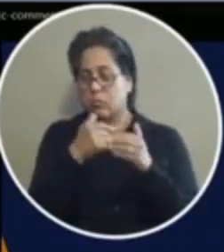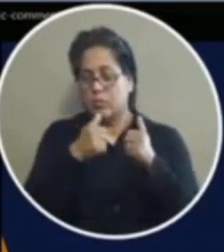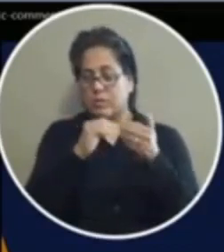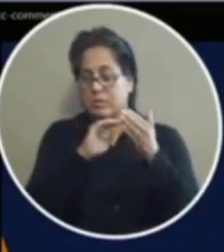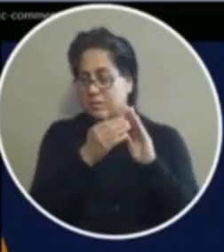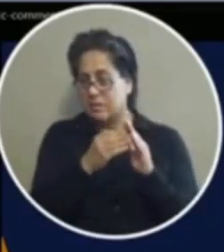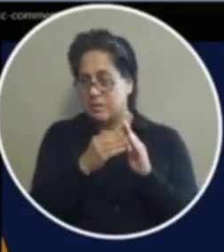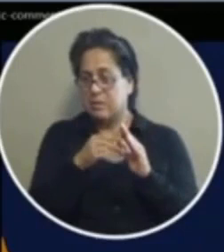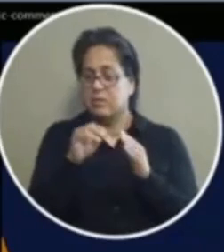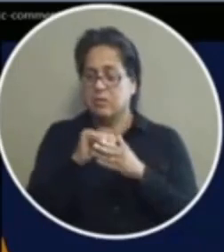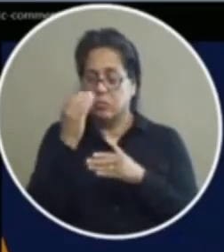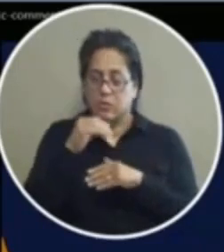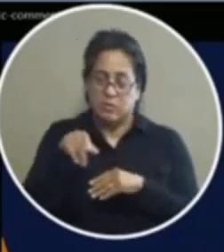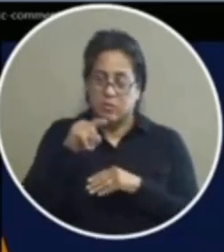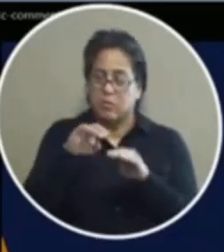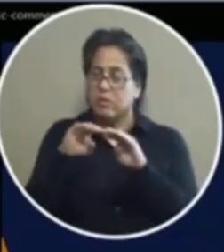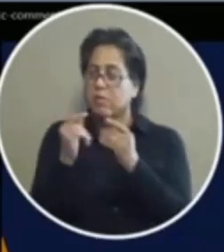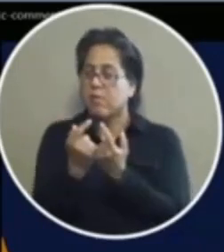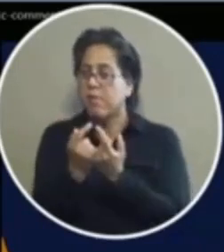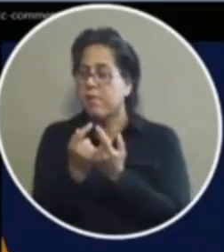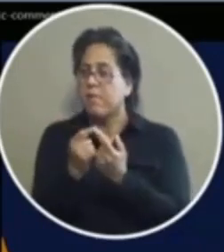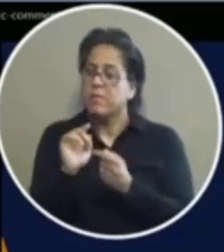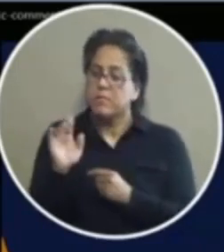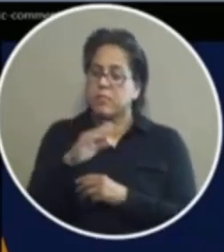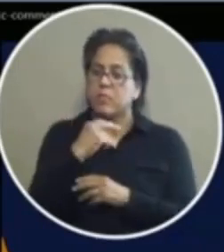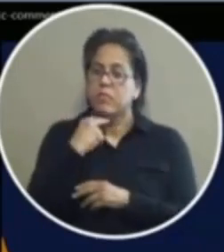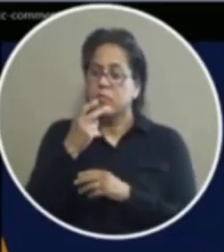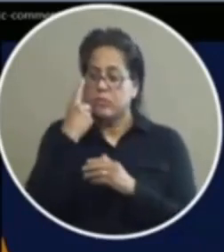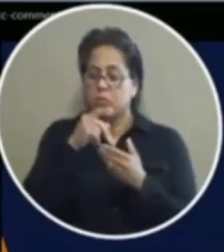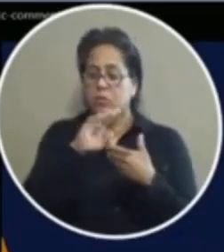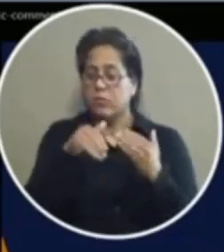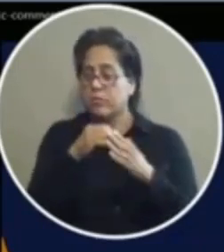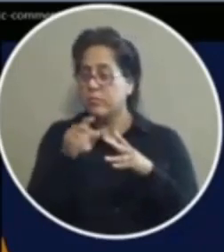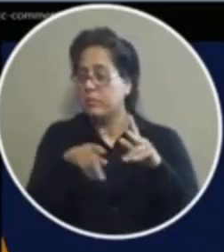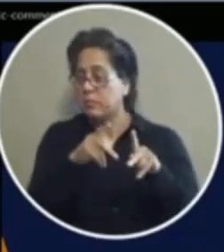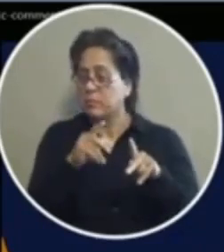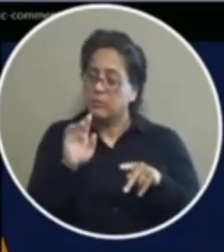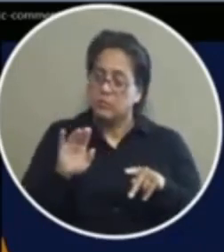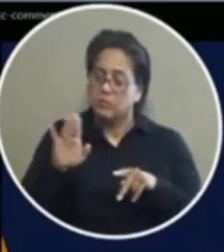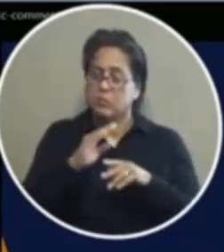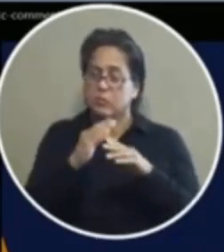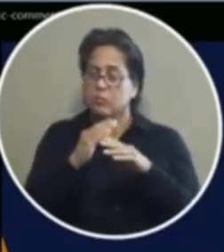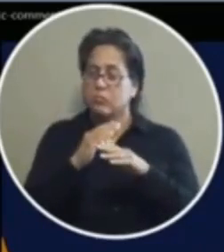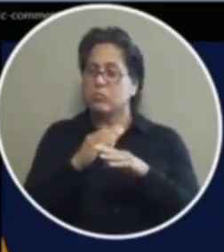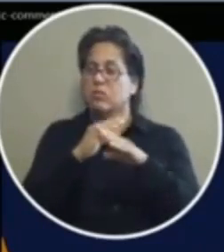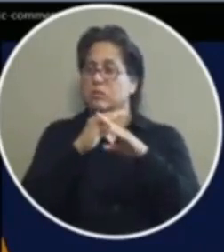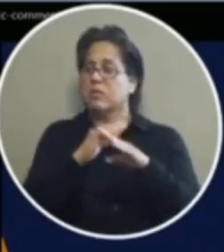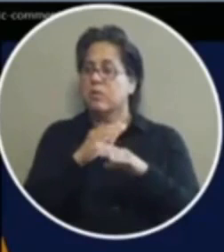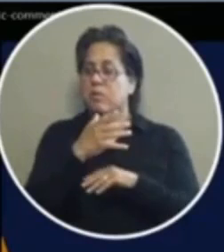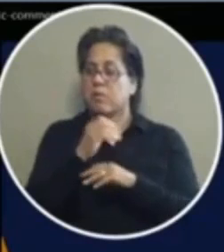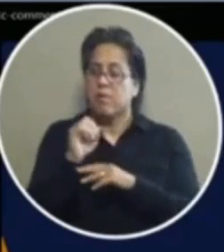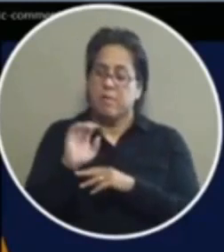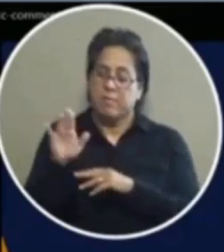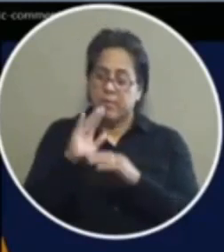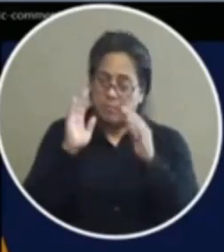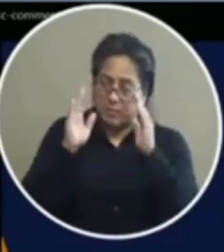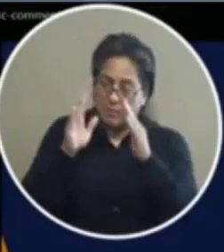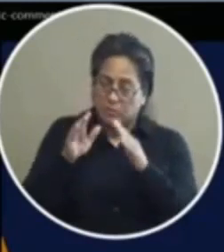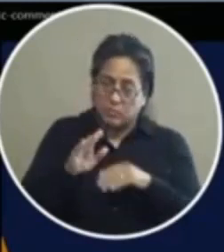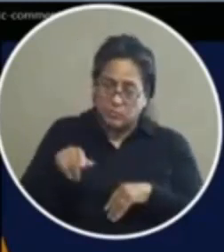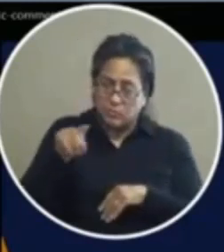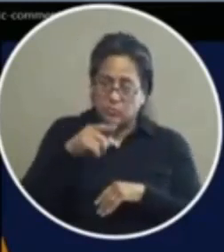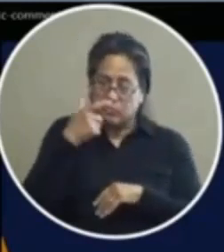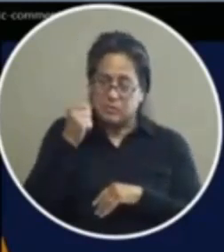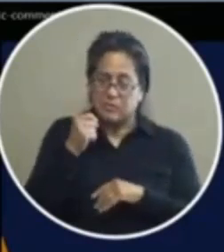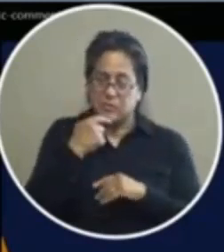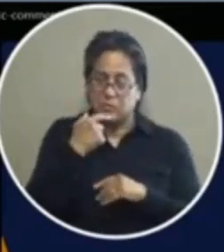you are a part of city council and mayor you are the voice for all of our citizens and you are the ones that protect them in all aspects you're the ones they pay attention to because they